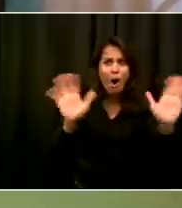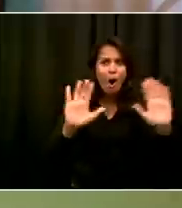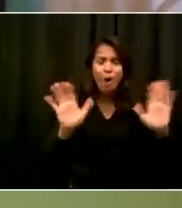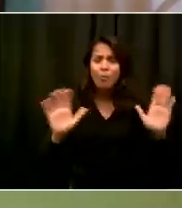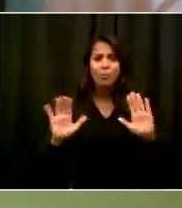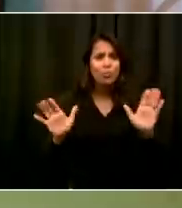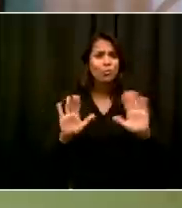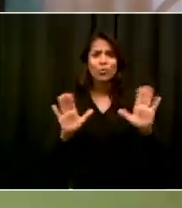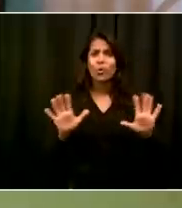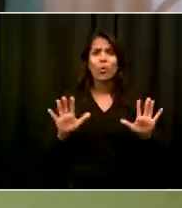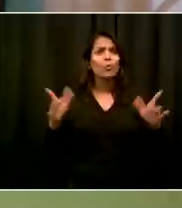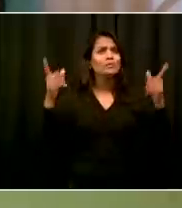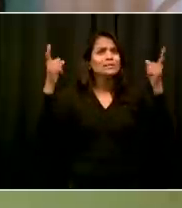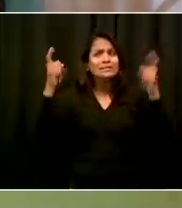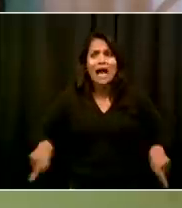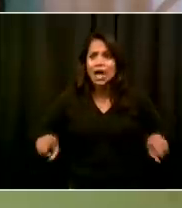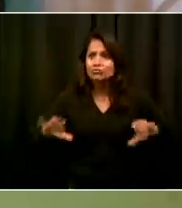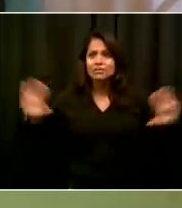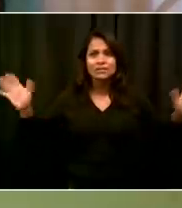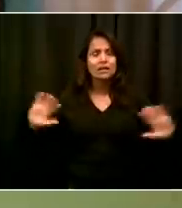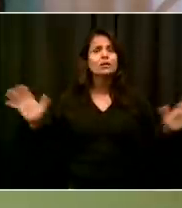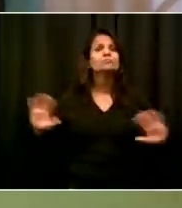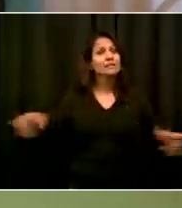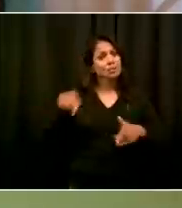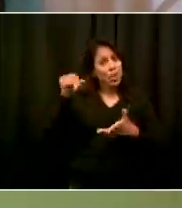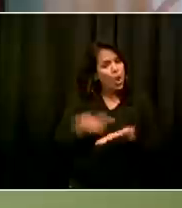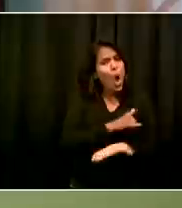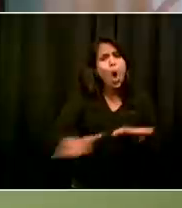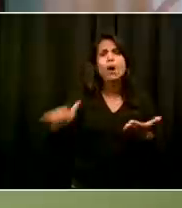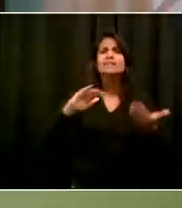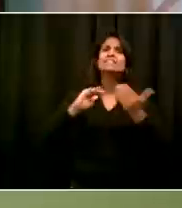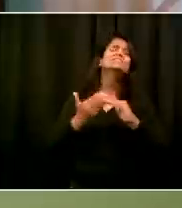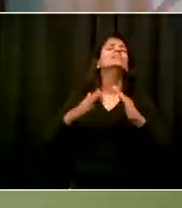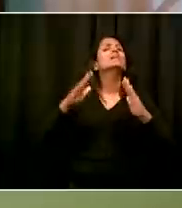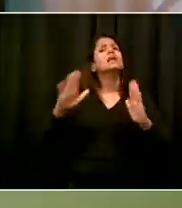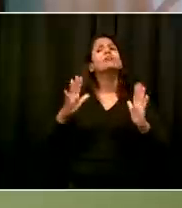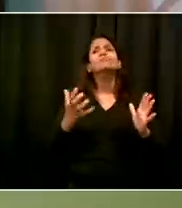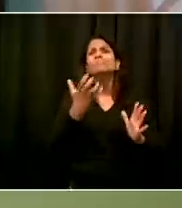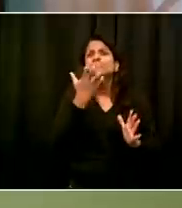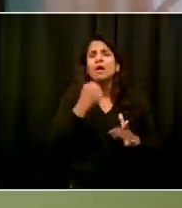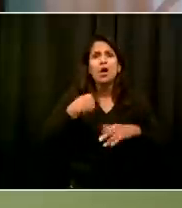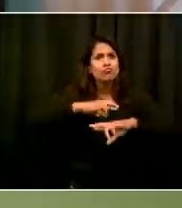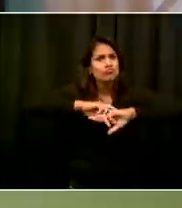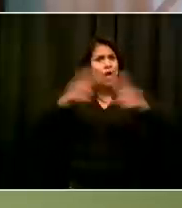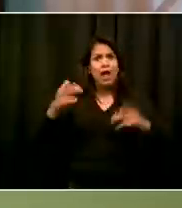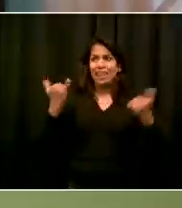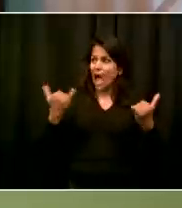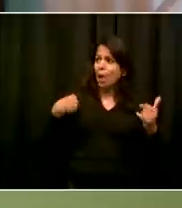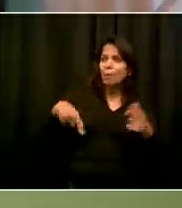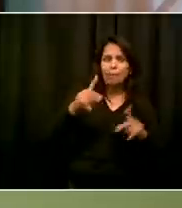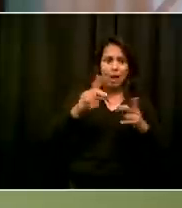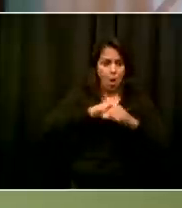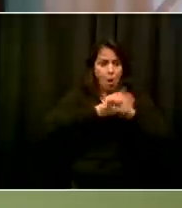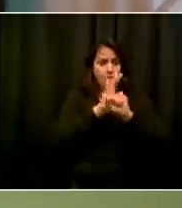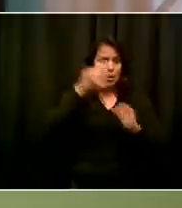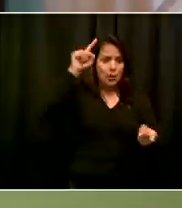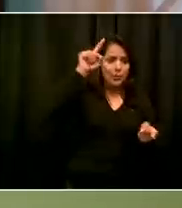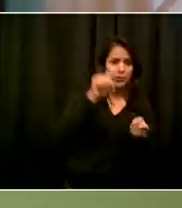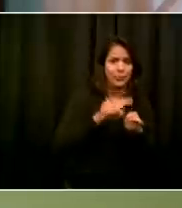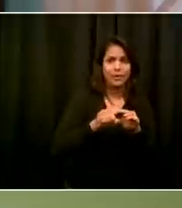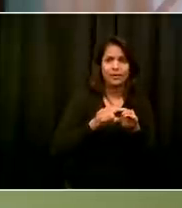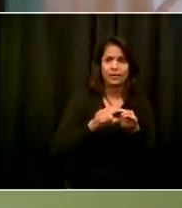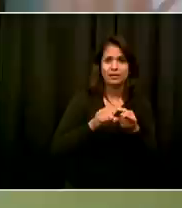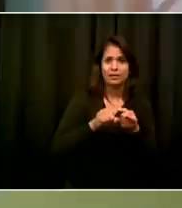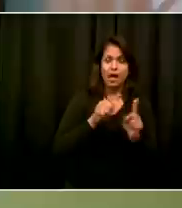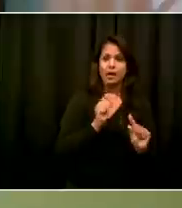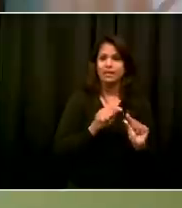in New York City up until fairly recently was very low levels of virus because of all the interventions that have been taken. And the third, of